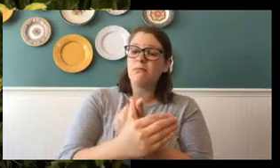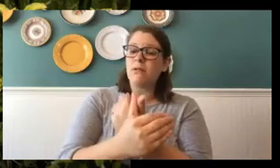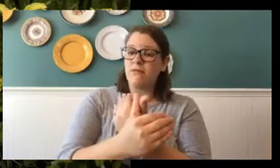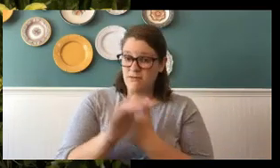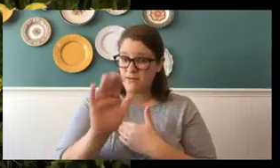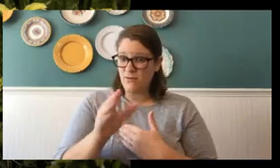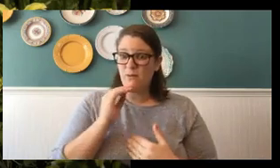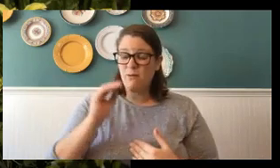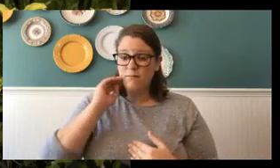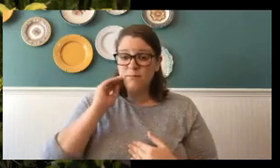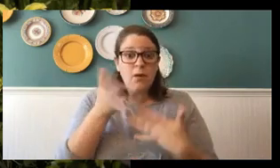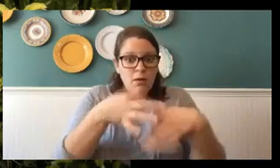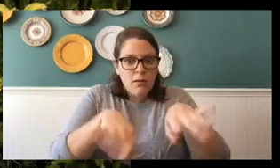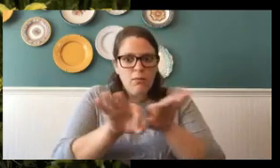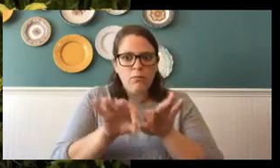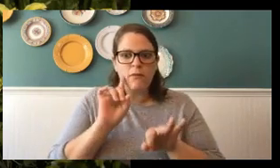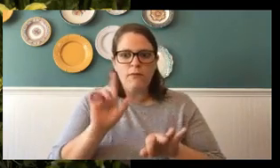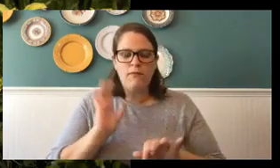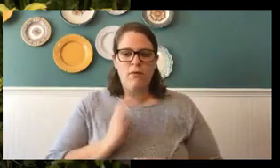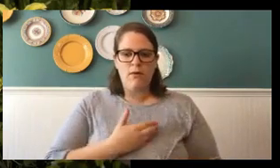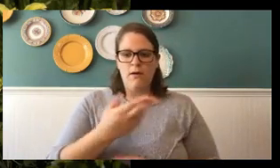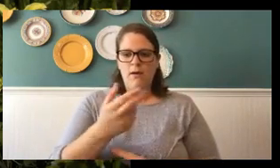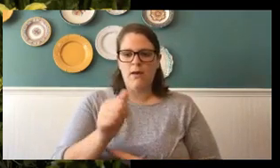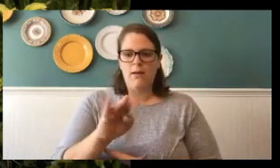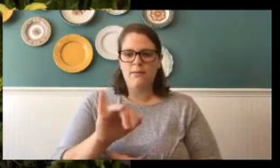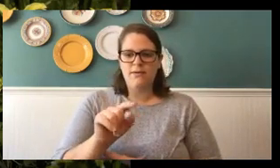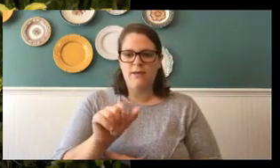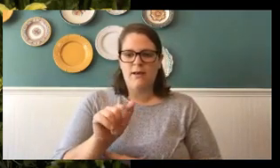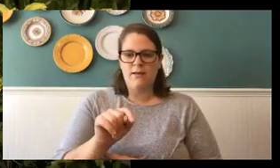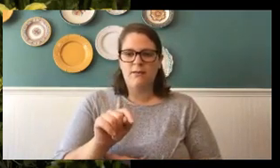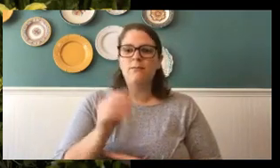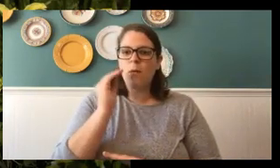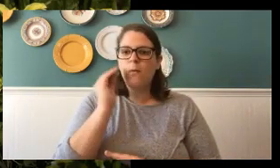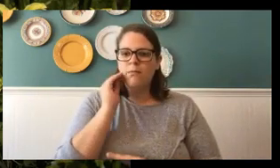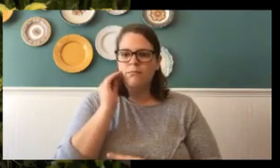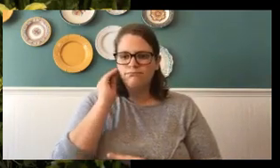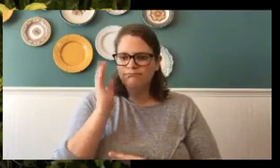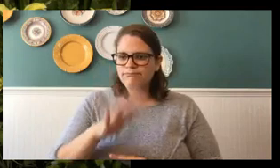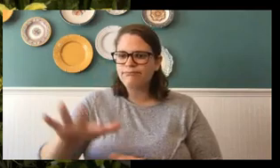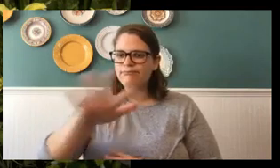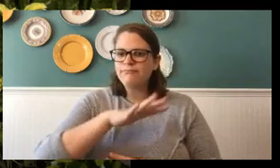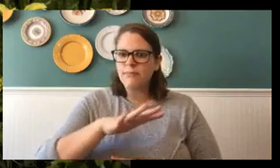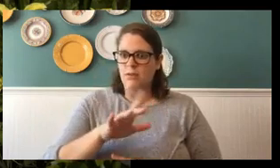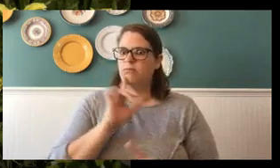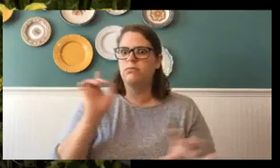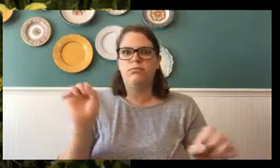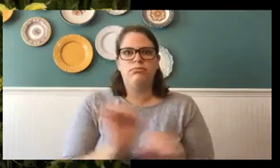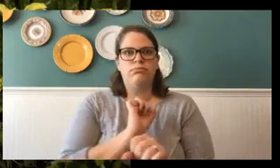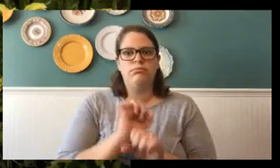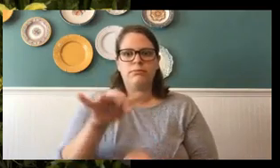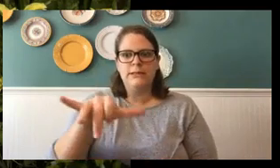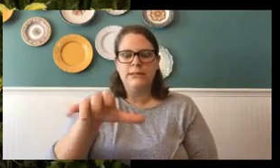important in our habitat? Well, absolutely. Butterflies are pollinators. They help